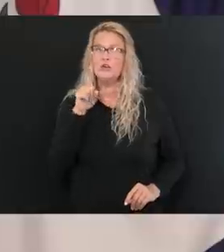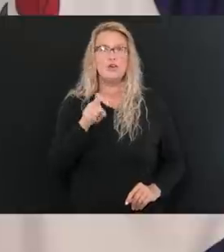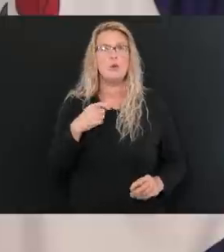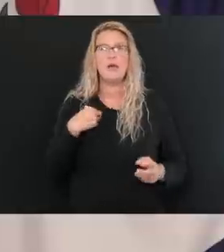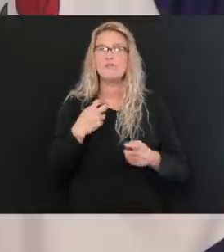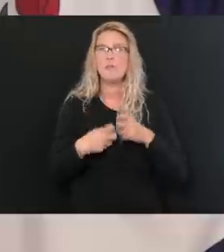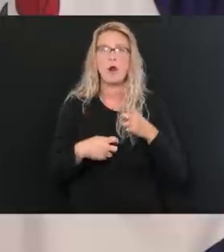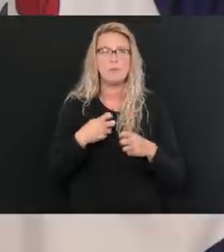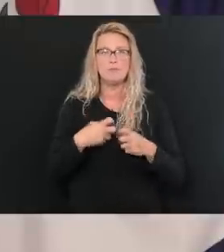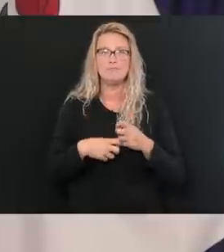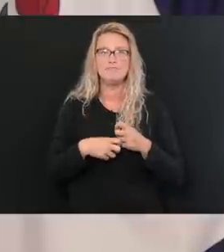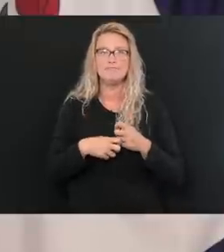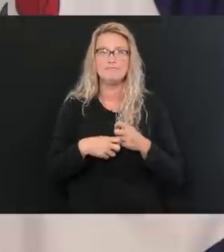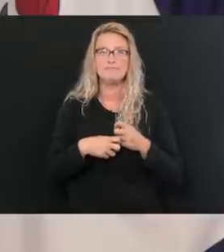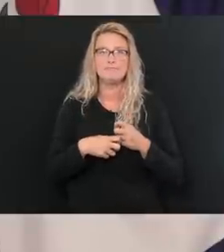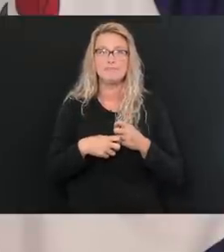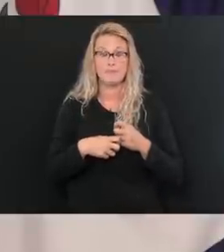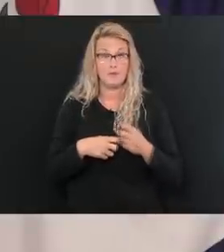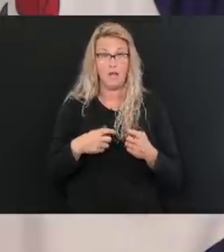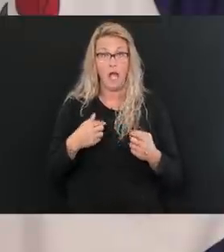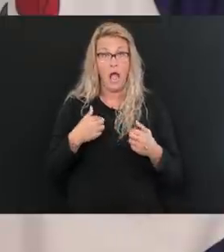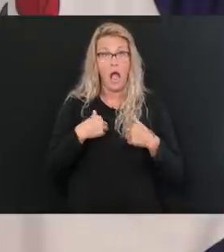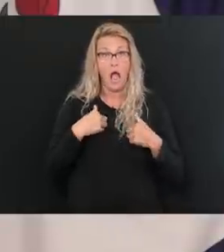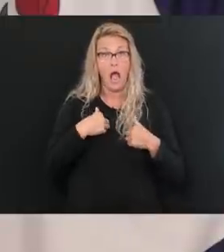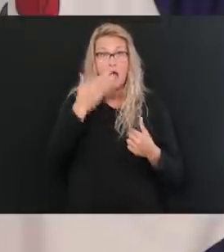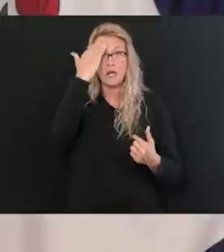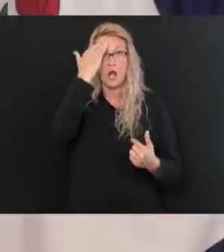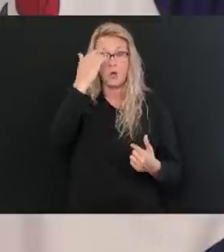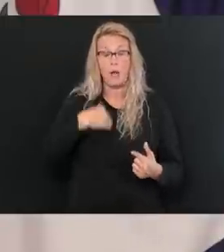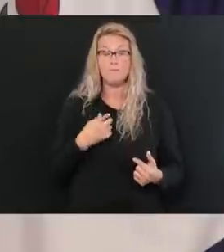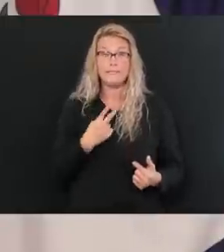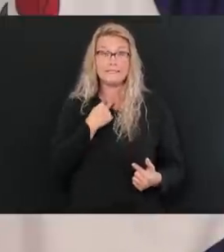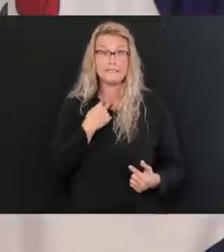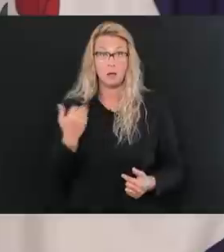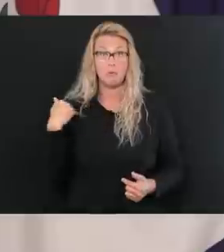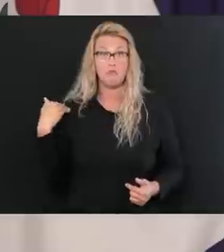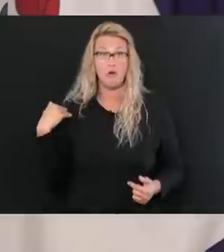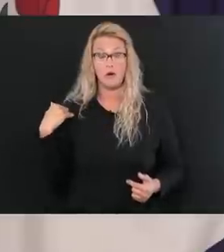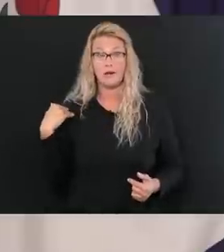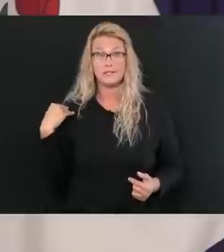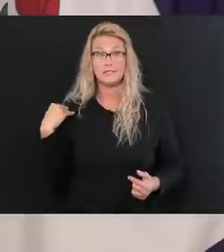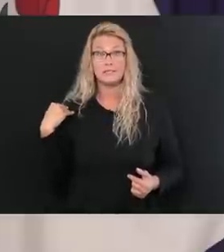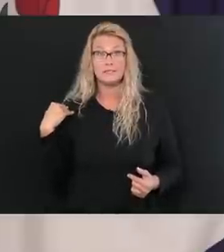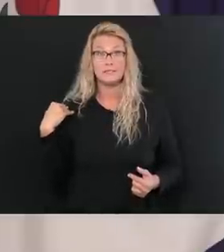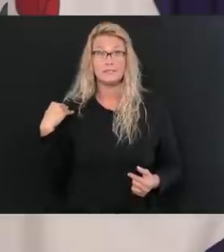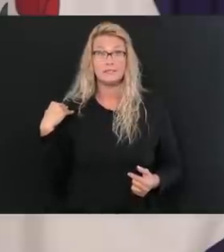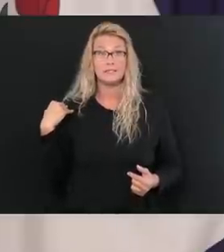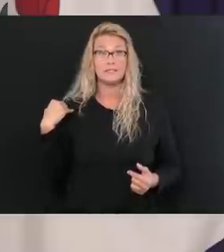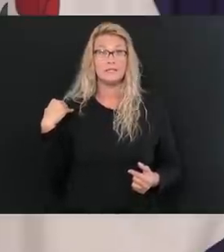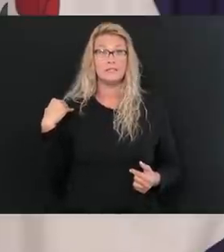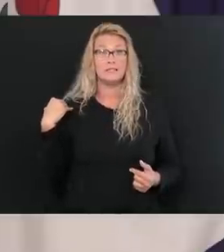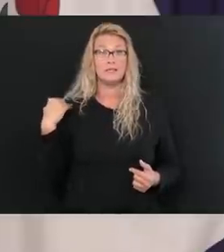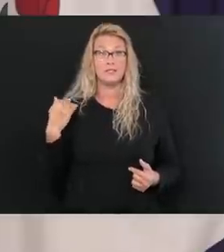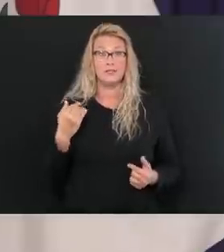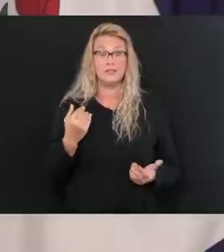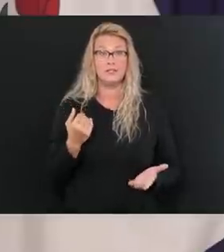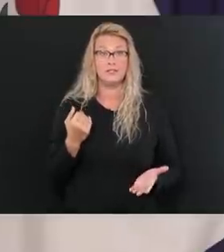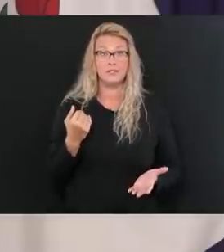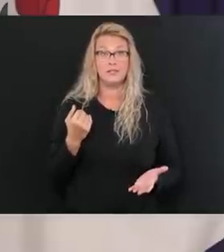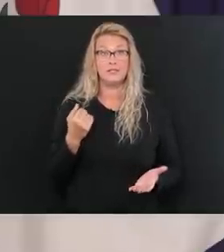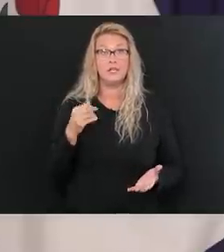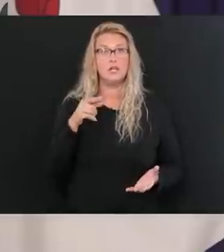problem. And that's all there is to it. And I've done it before. I mean, I have done it absolutely running it myself. I have done it before.